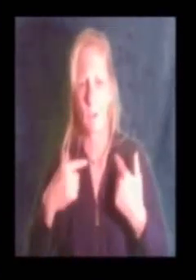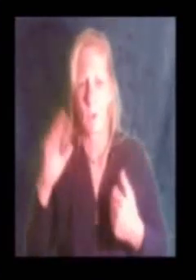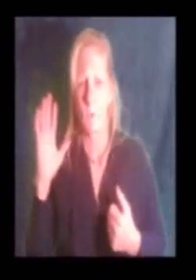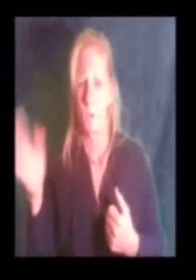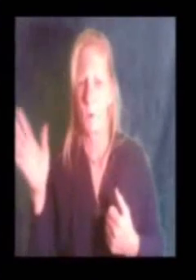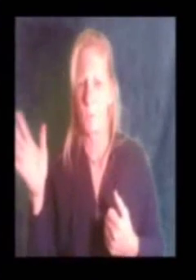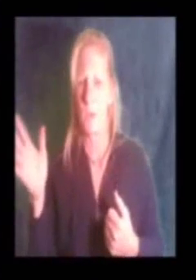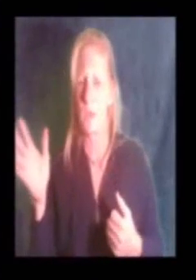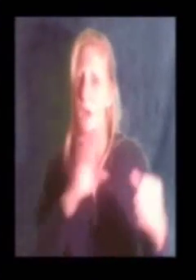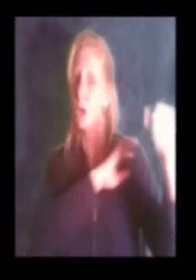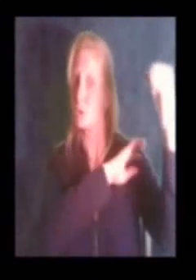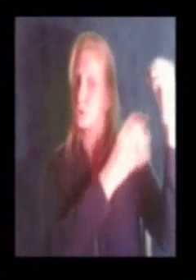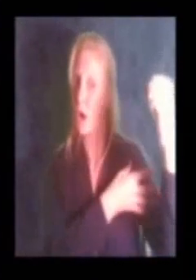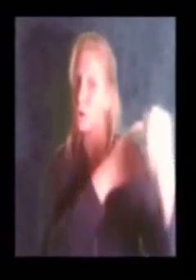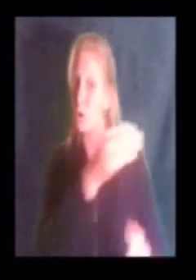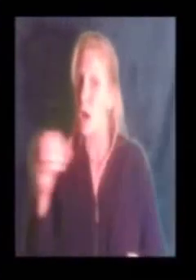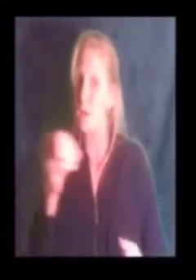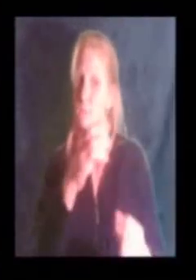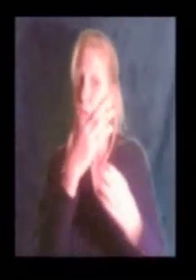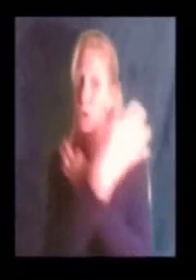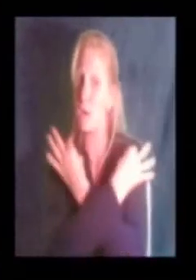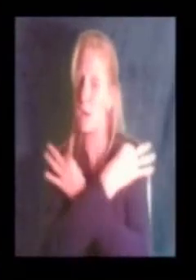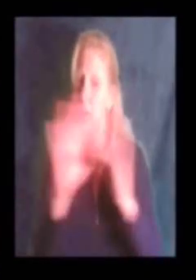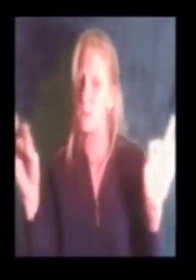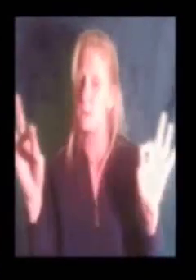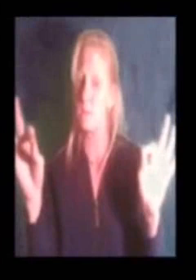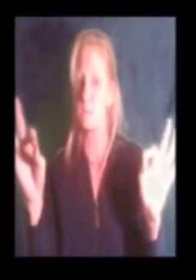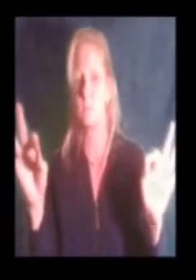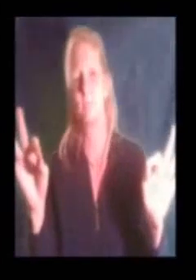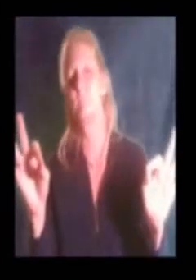will be stronger and free